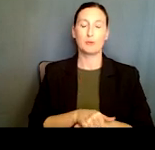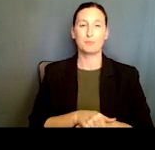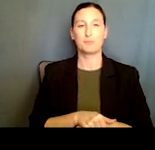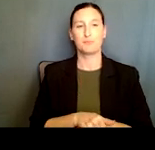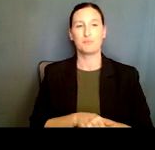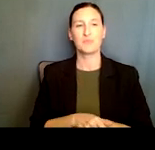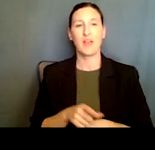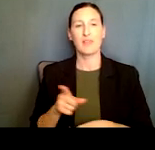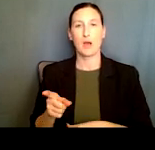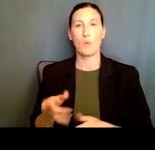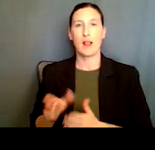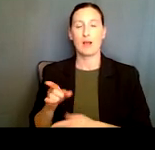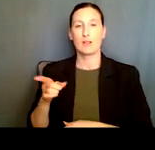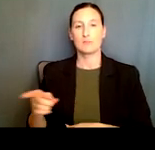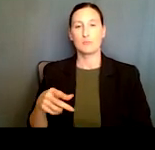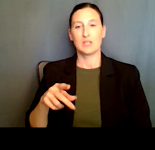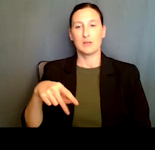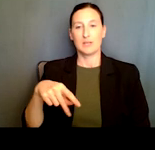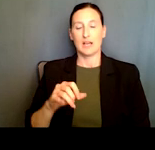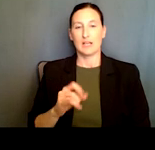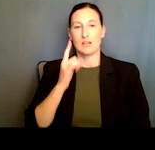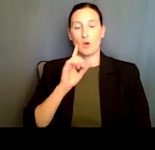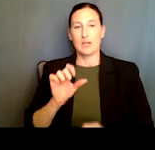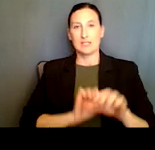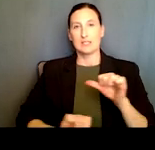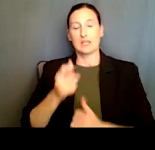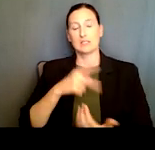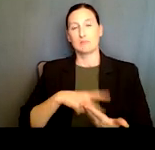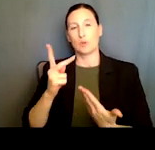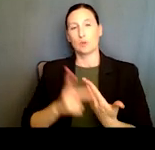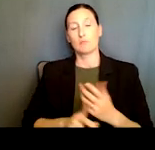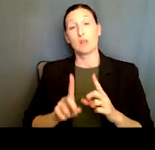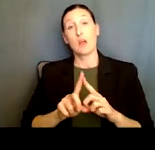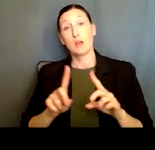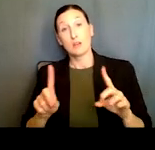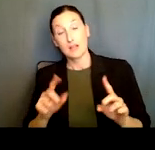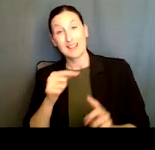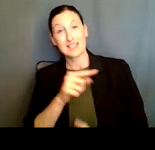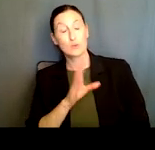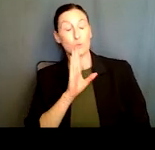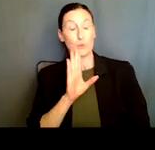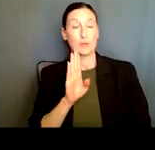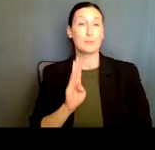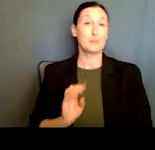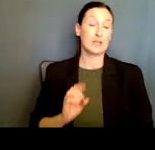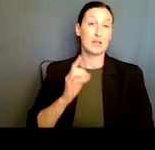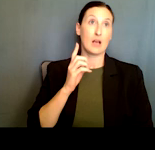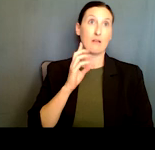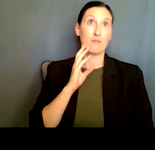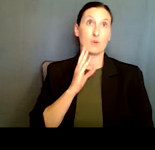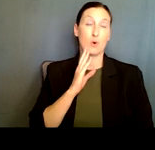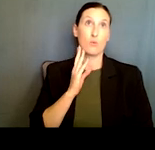to be PIs for science programs. But this would be a non